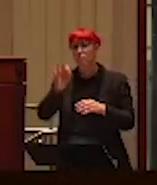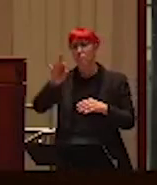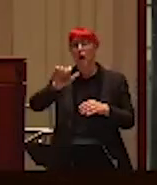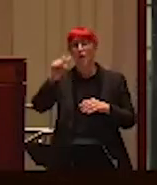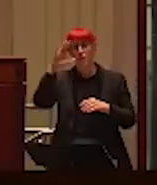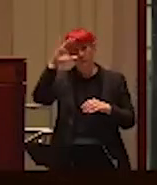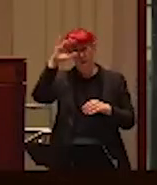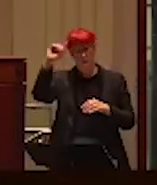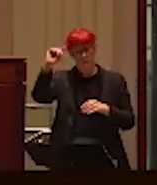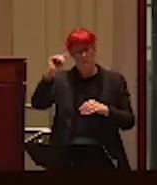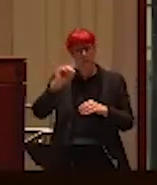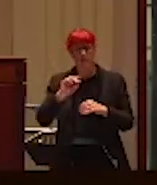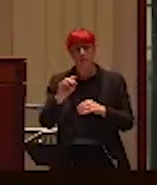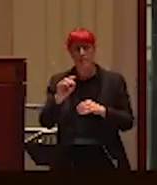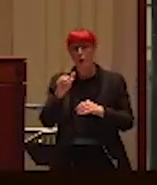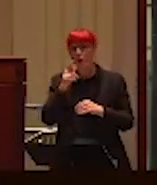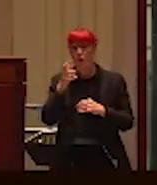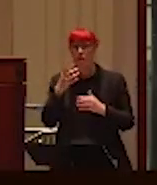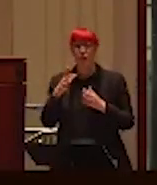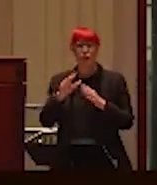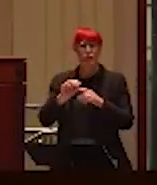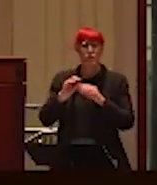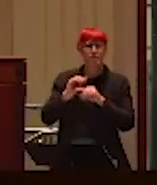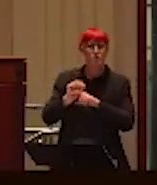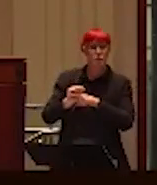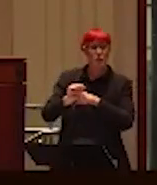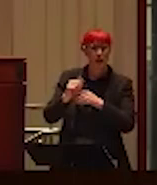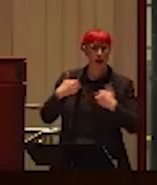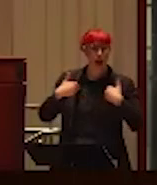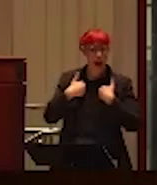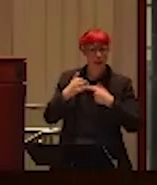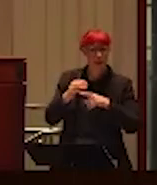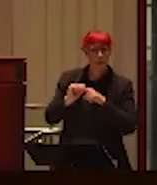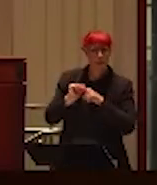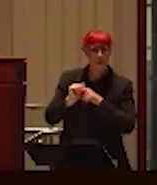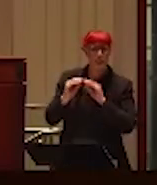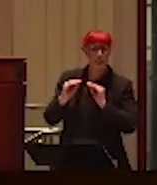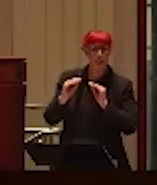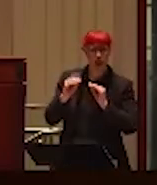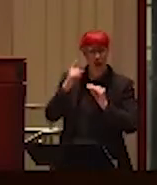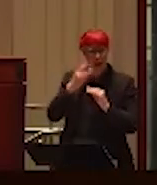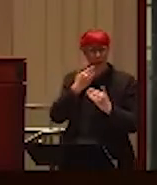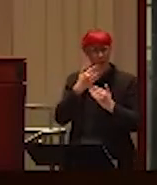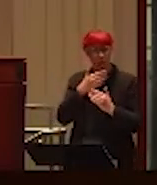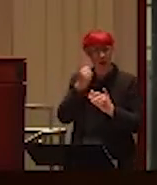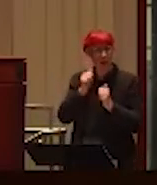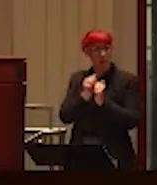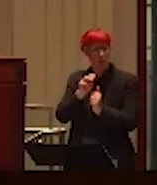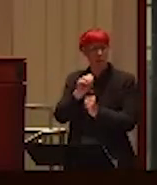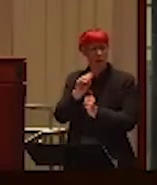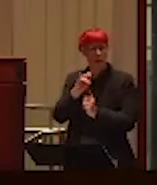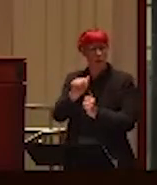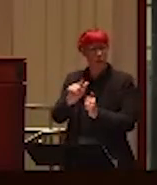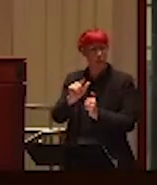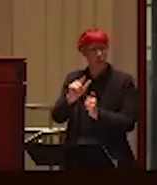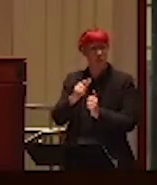something that anybody who's trained animals knows that, and, and this is something I think works with man, because there's a part of our brain, a pleasure